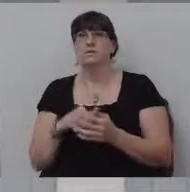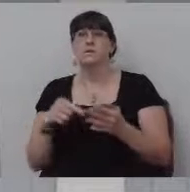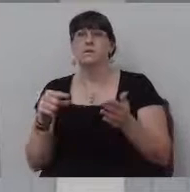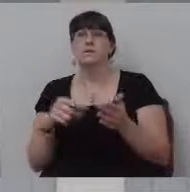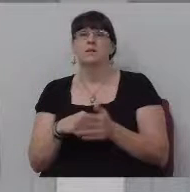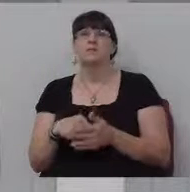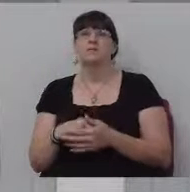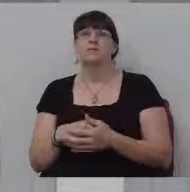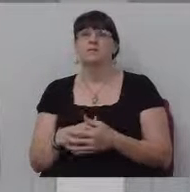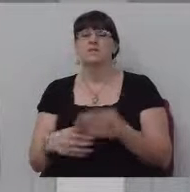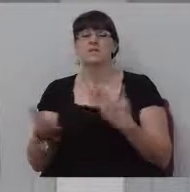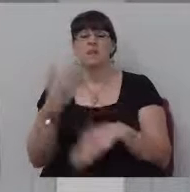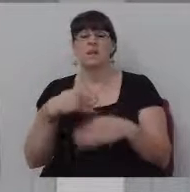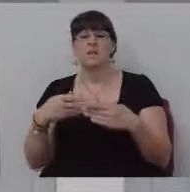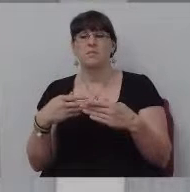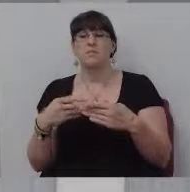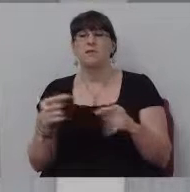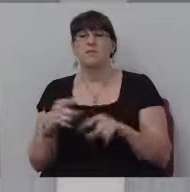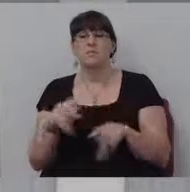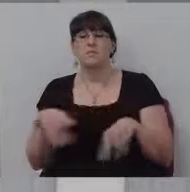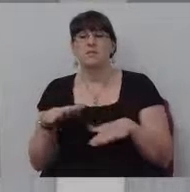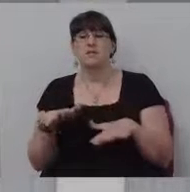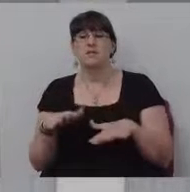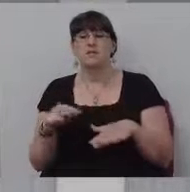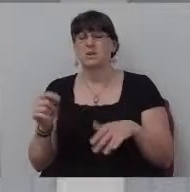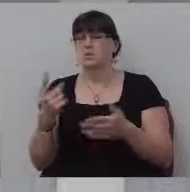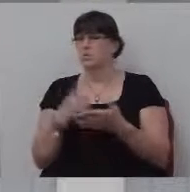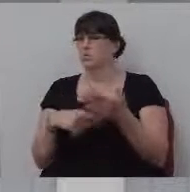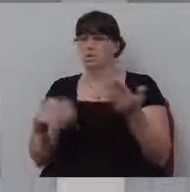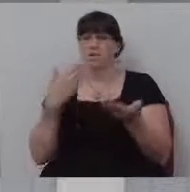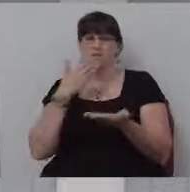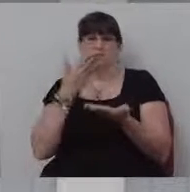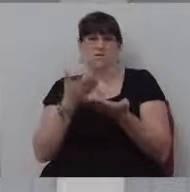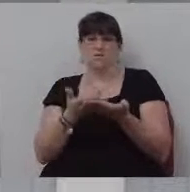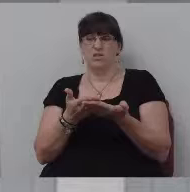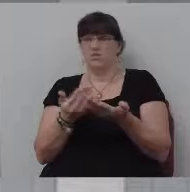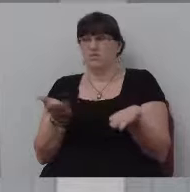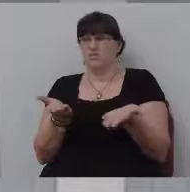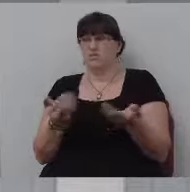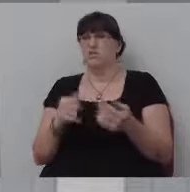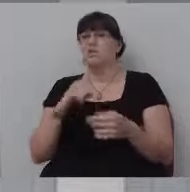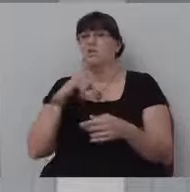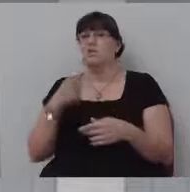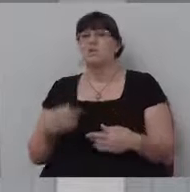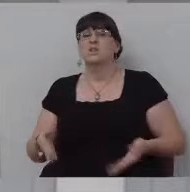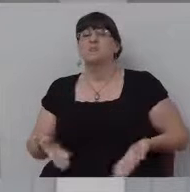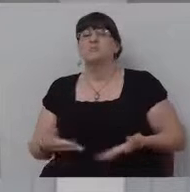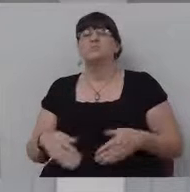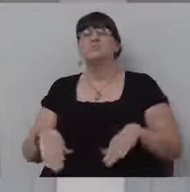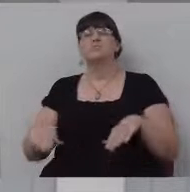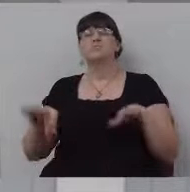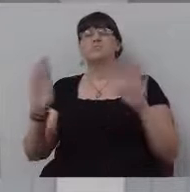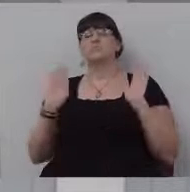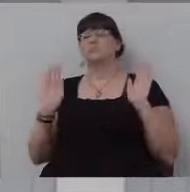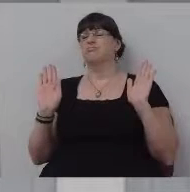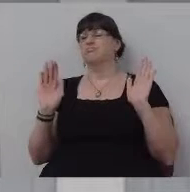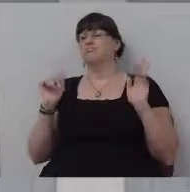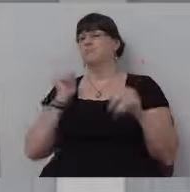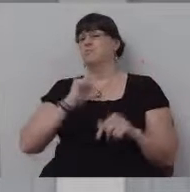with. He just got to a place where he said, you know what, what good is this? And so he gave himself over to